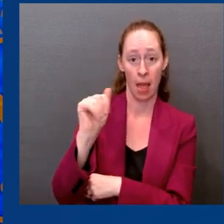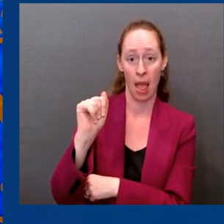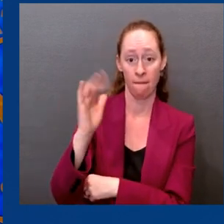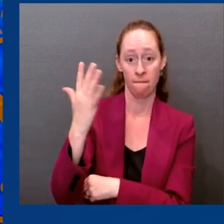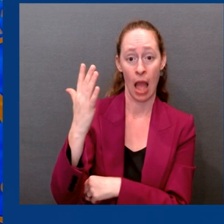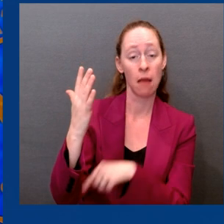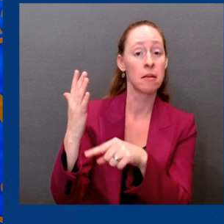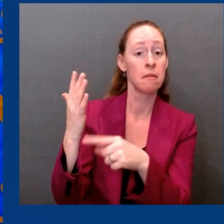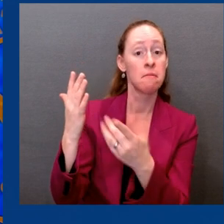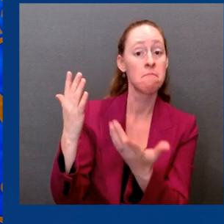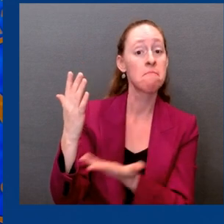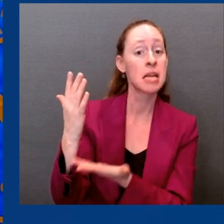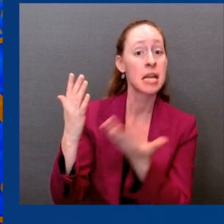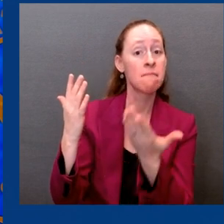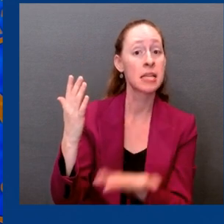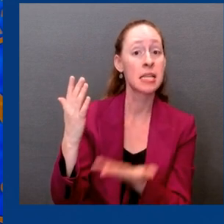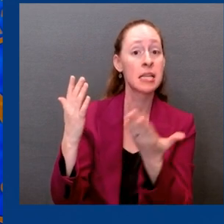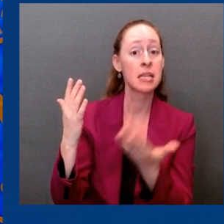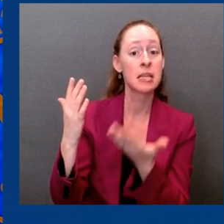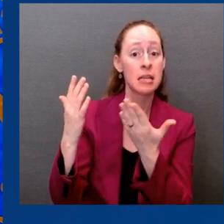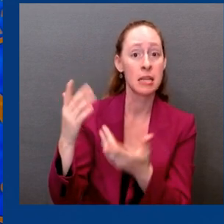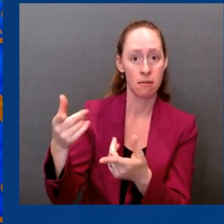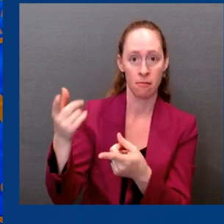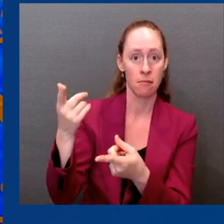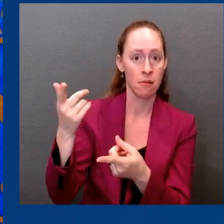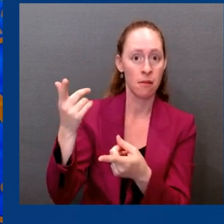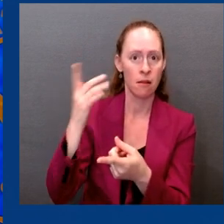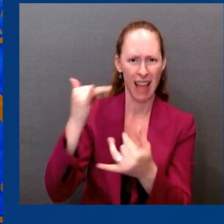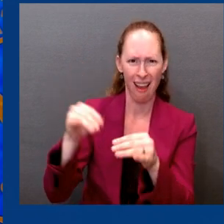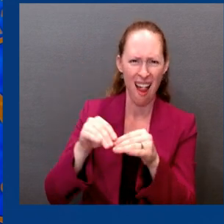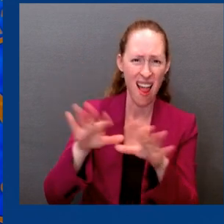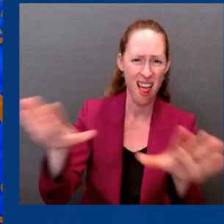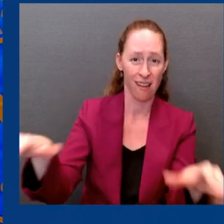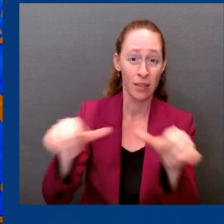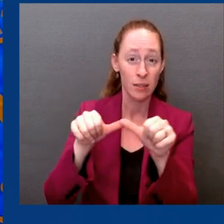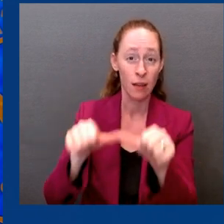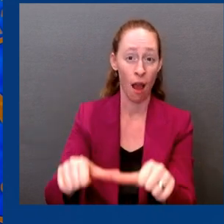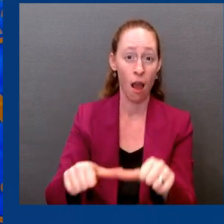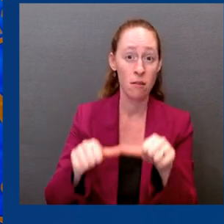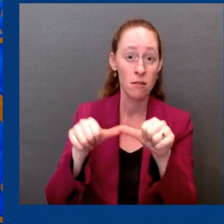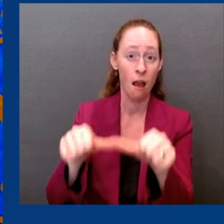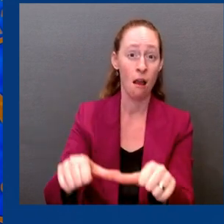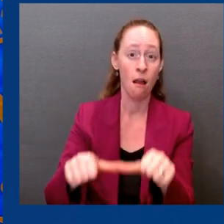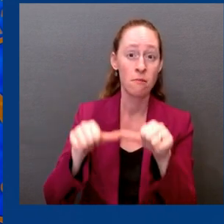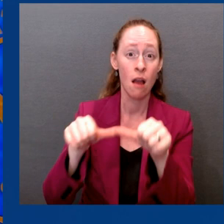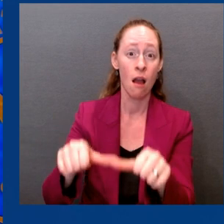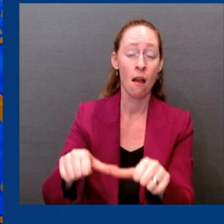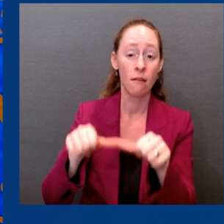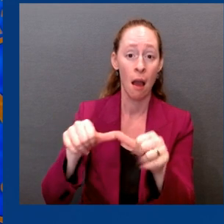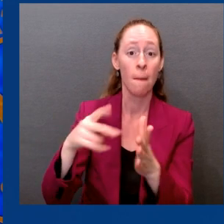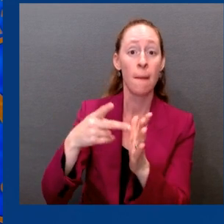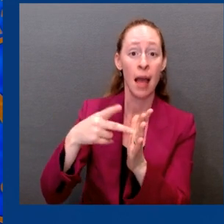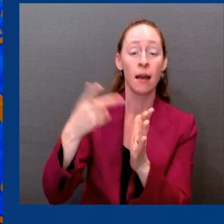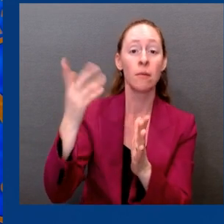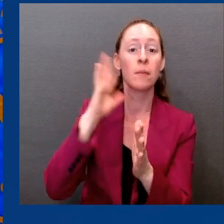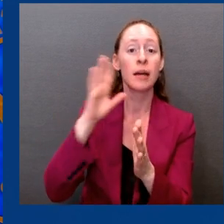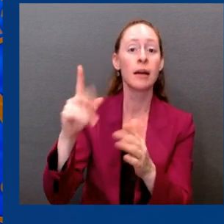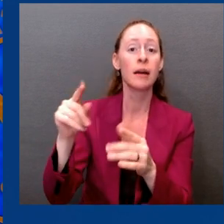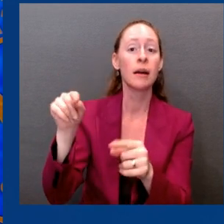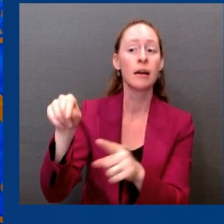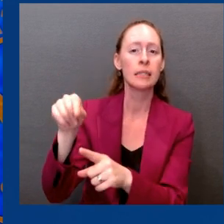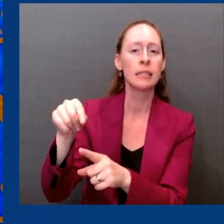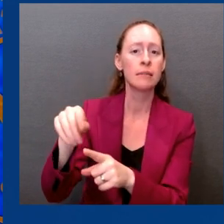considerable period of time, or if there is a minor drift from it, the BA.5 updated